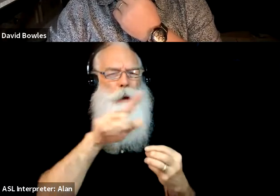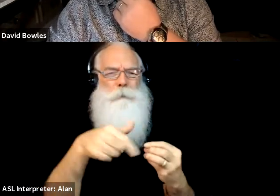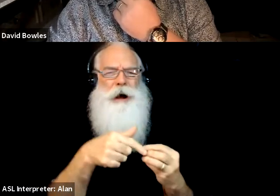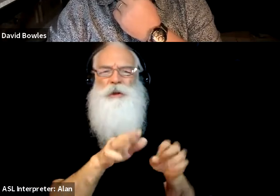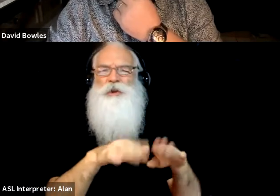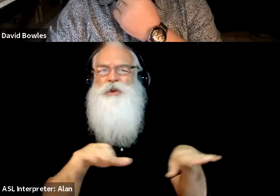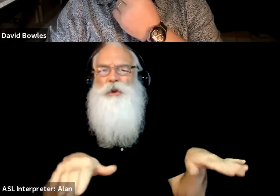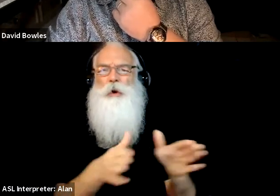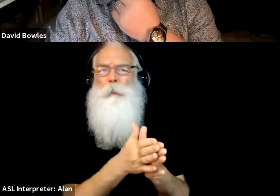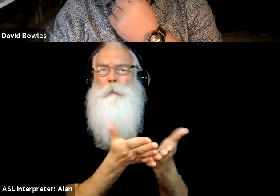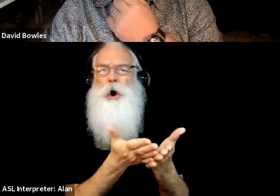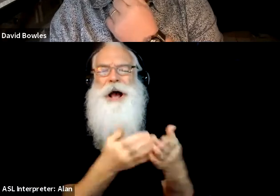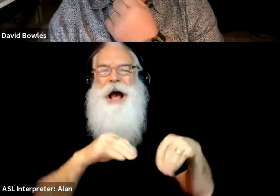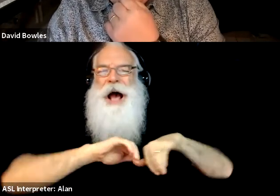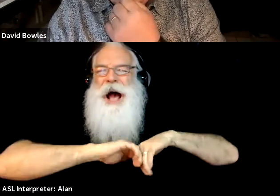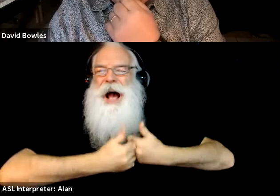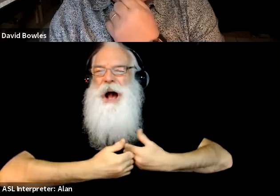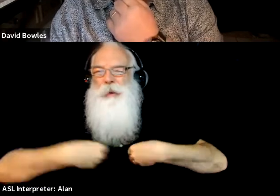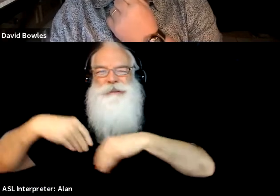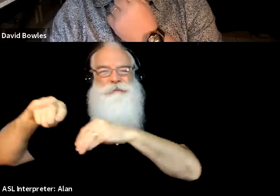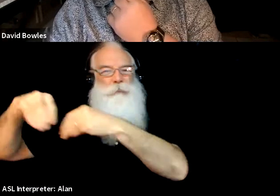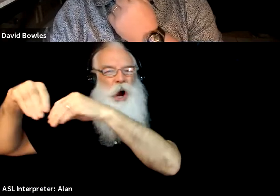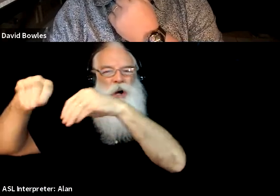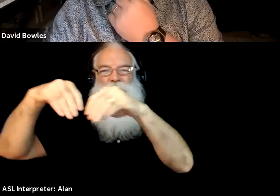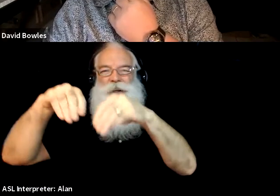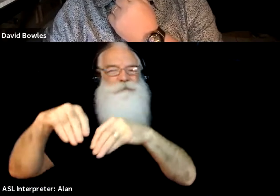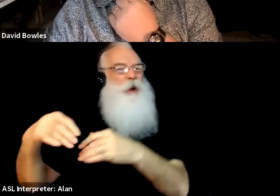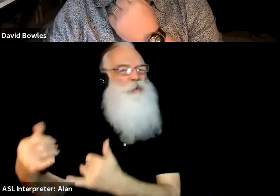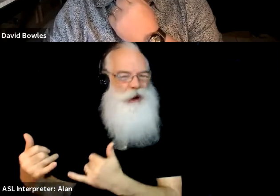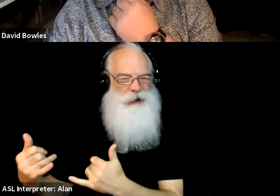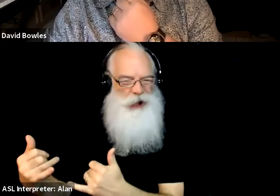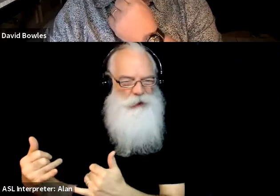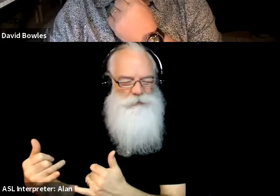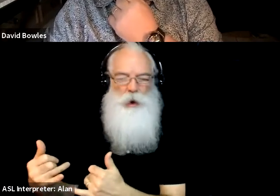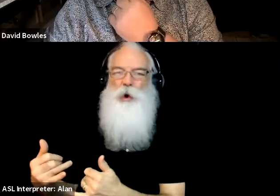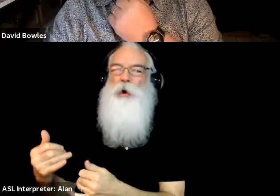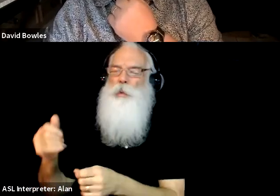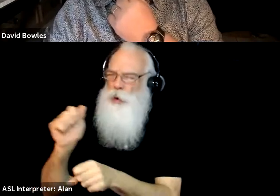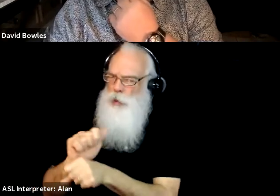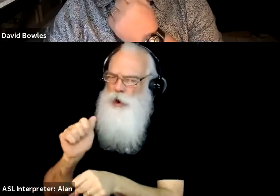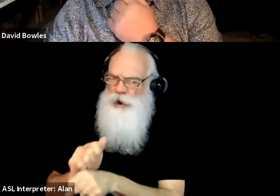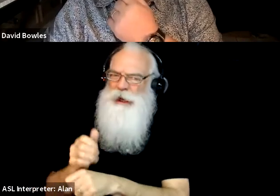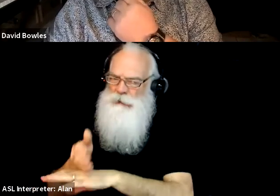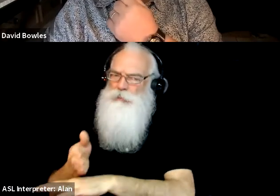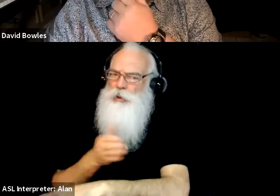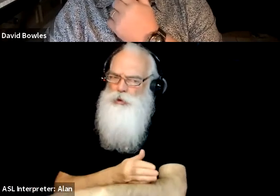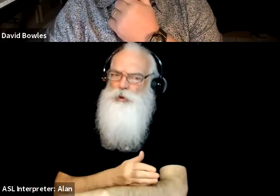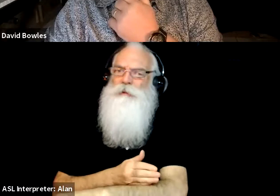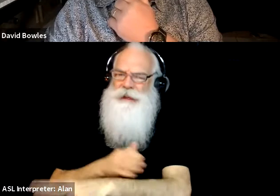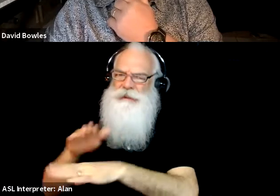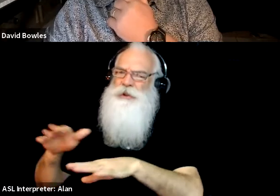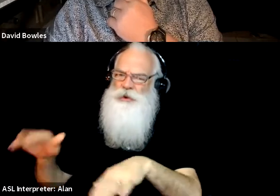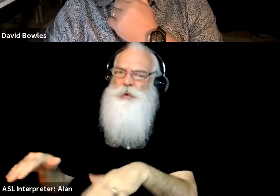you know, that, um, we're, we're working on getting more representation in publishing, but that there's sort of a whole other